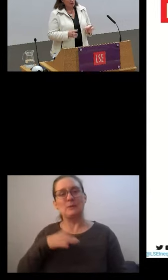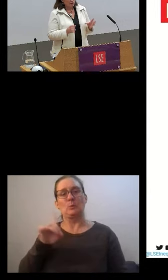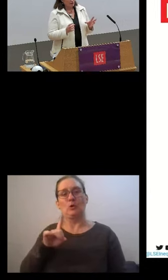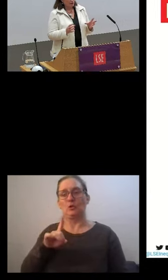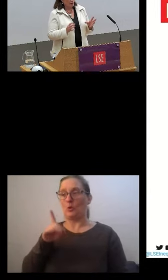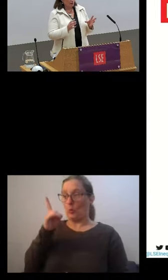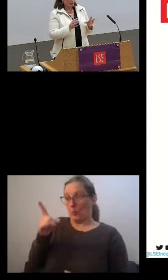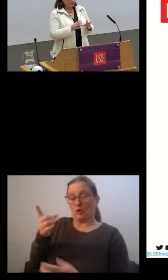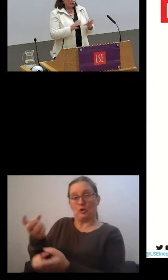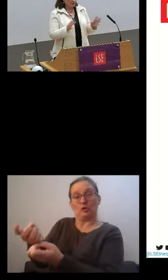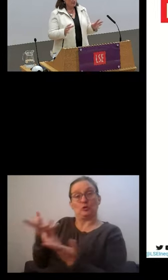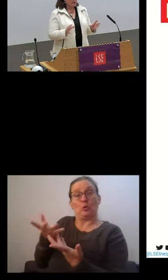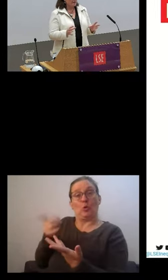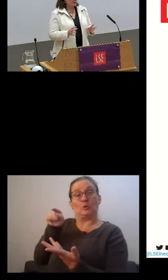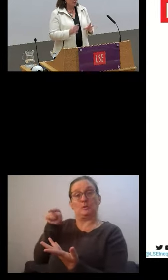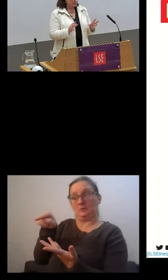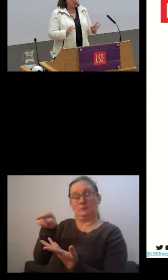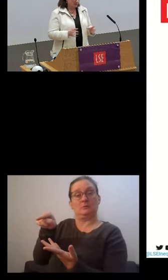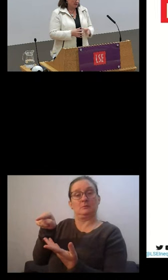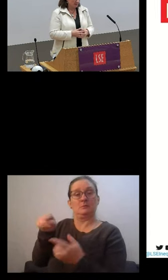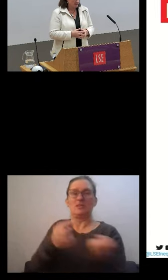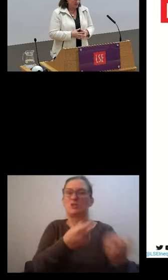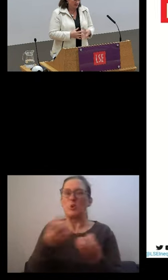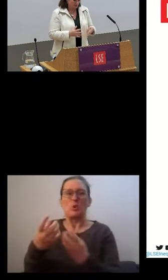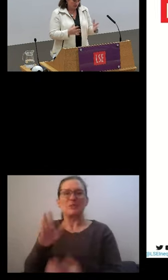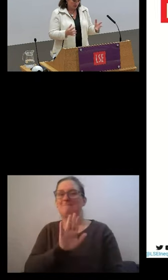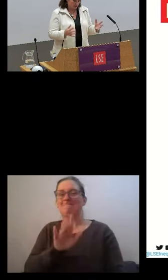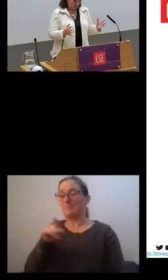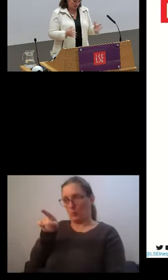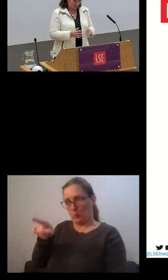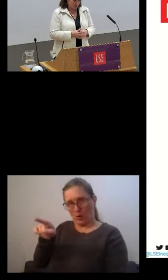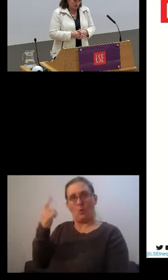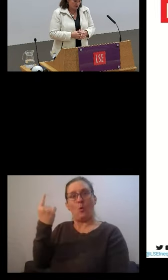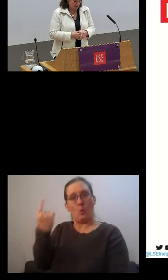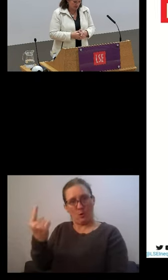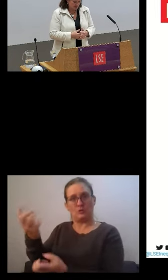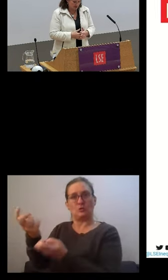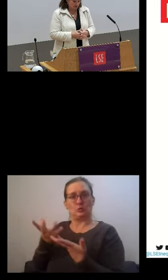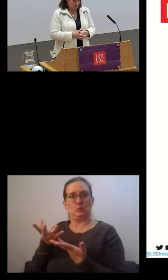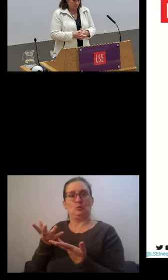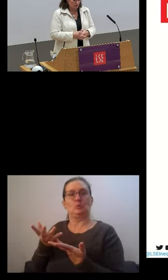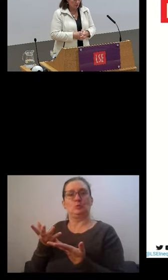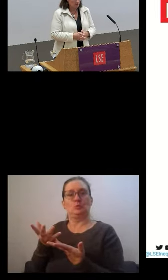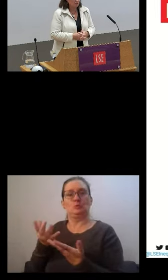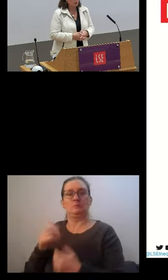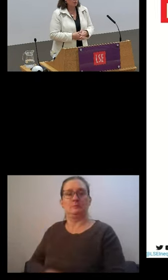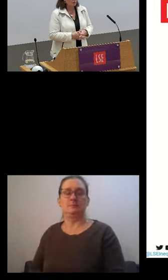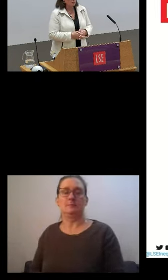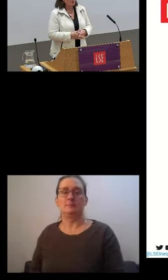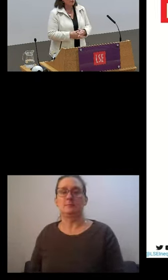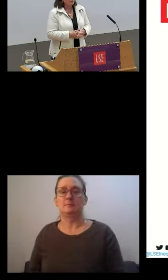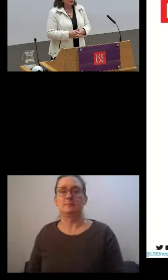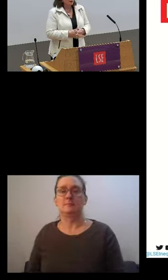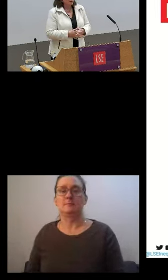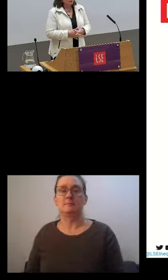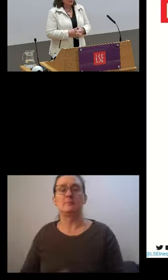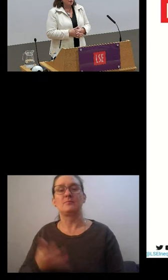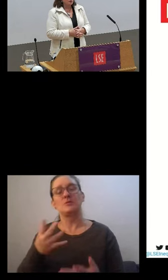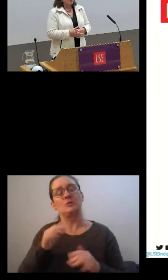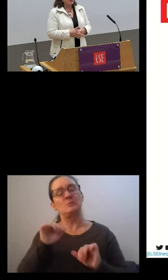So for this method and actually to measure this issue of poor quality employment properly,